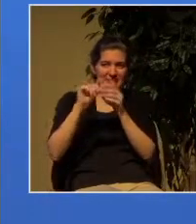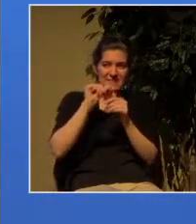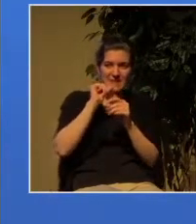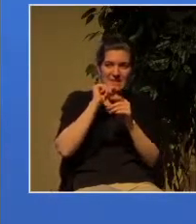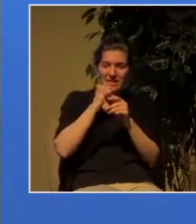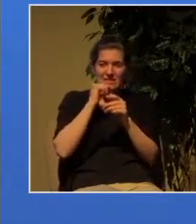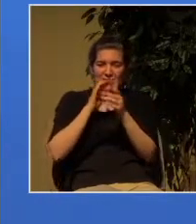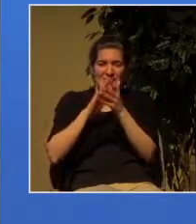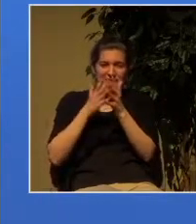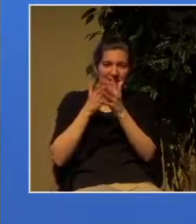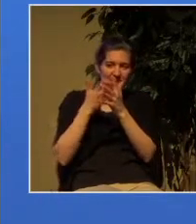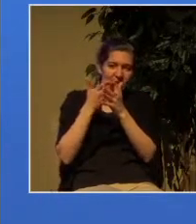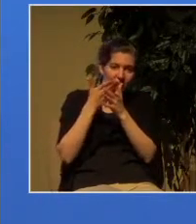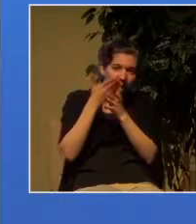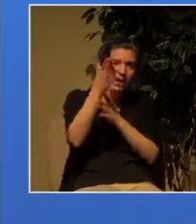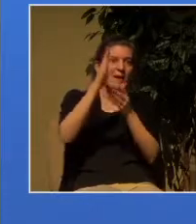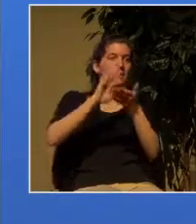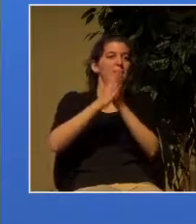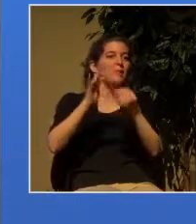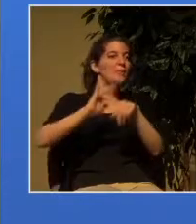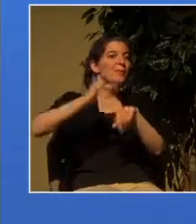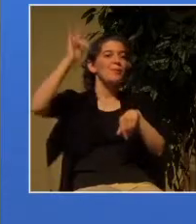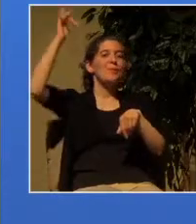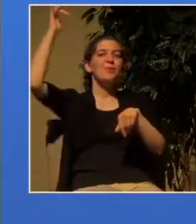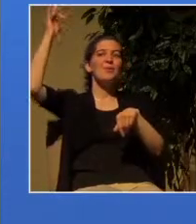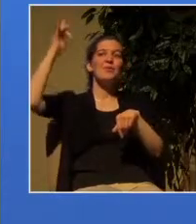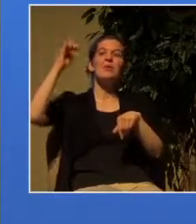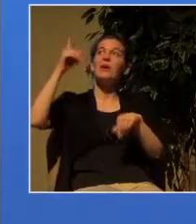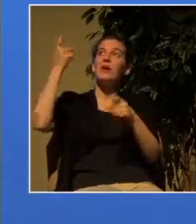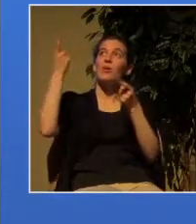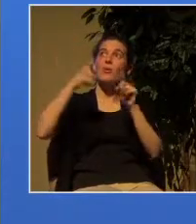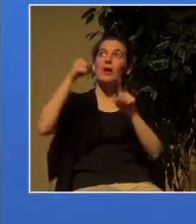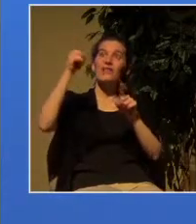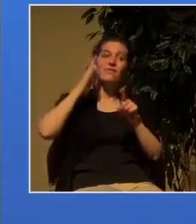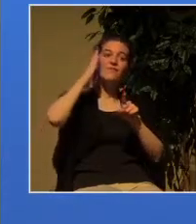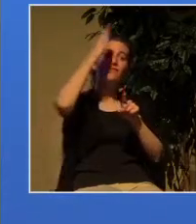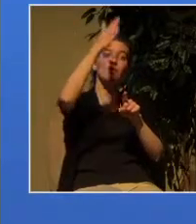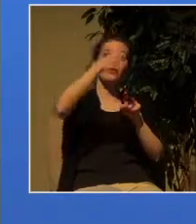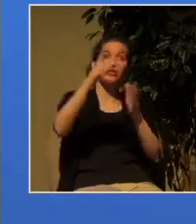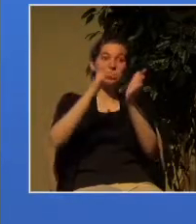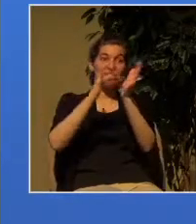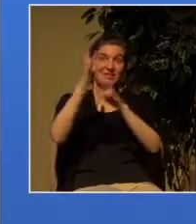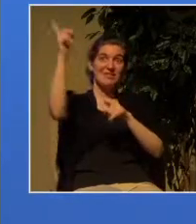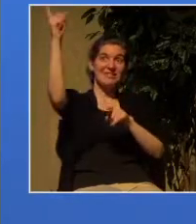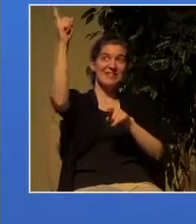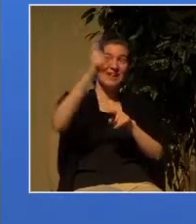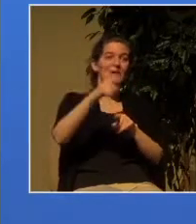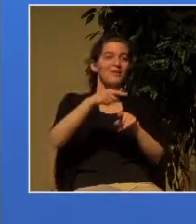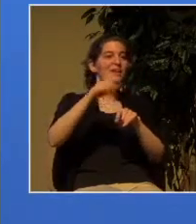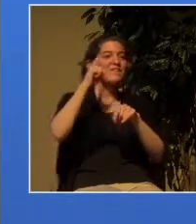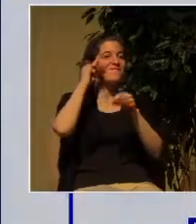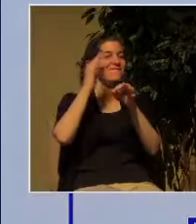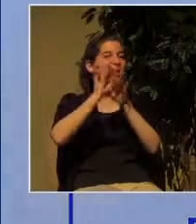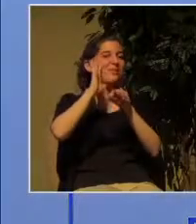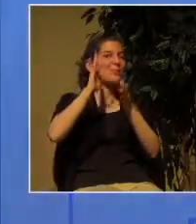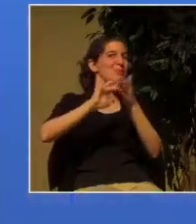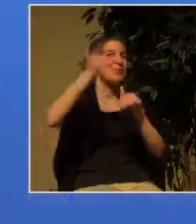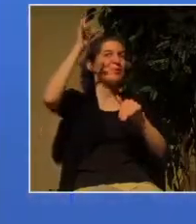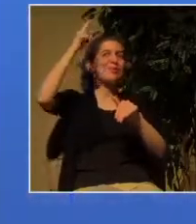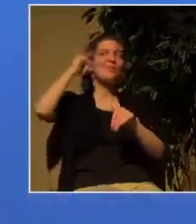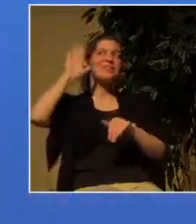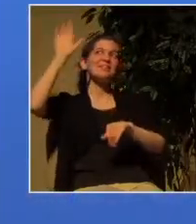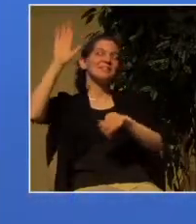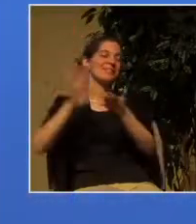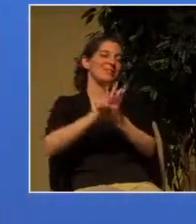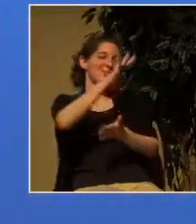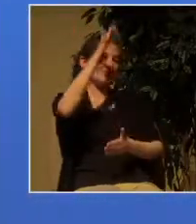honor when Jesus Christ is revealed graphically we can picture it this way if we can get that next slide up